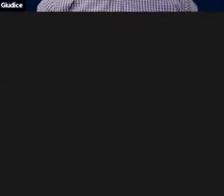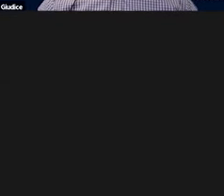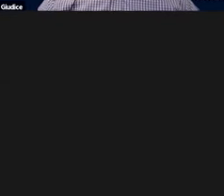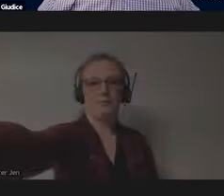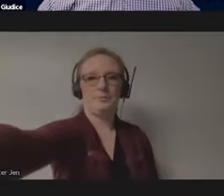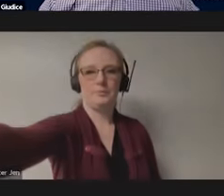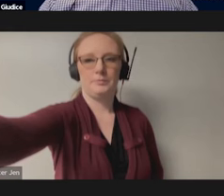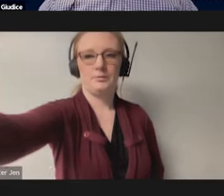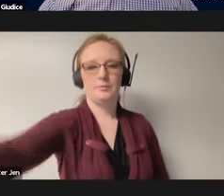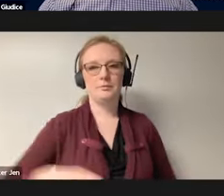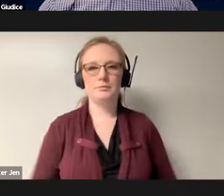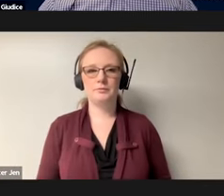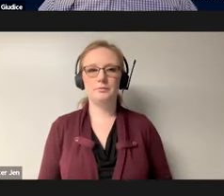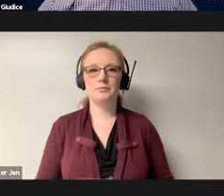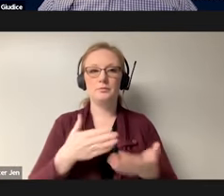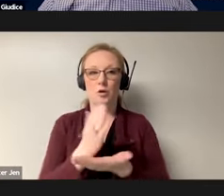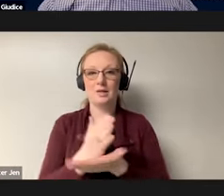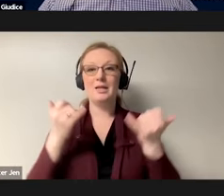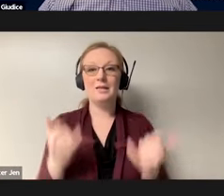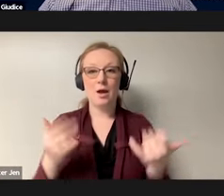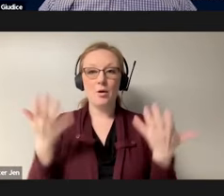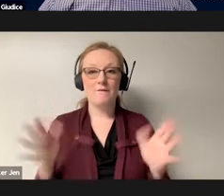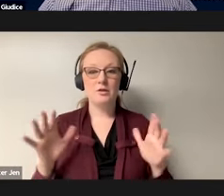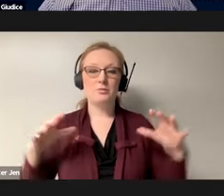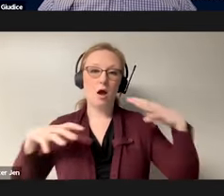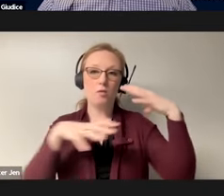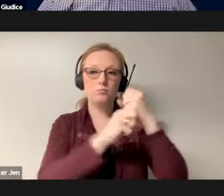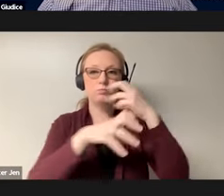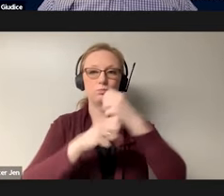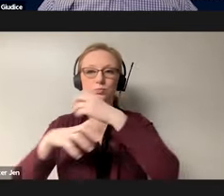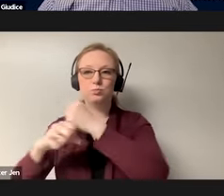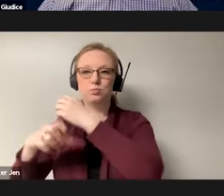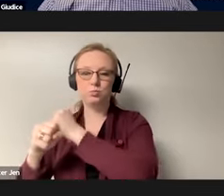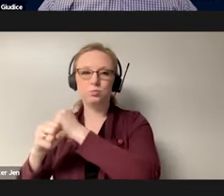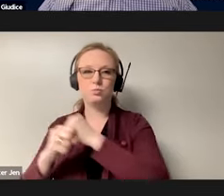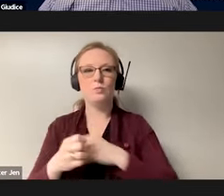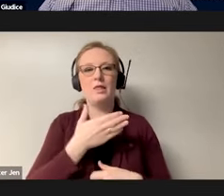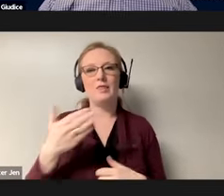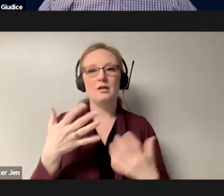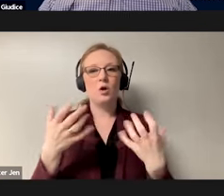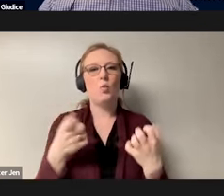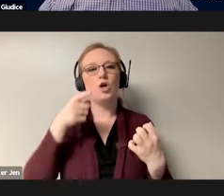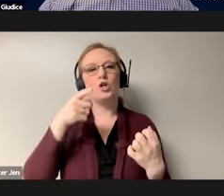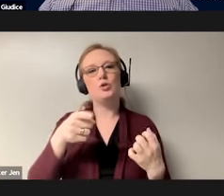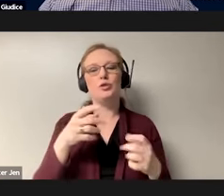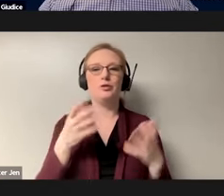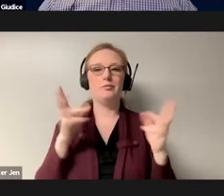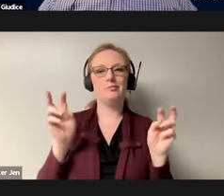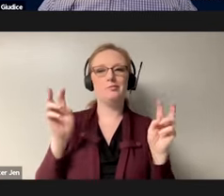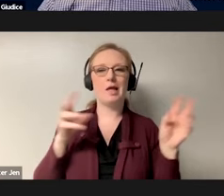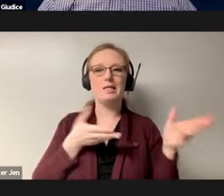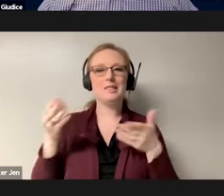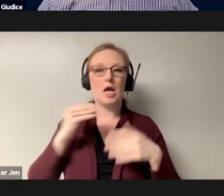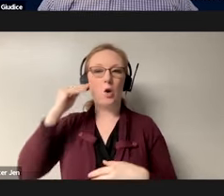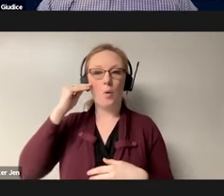All right, I'm going to finish by summarizing a few take-home points that you may be able to predict from what I've said. So,